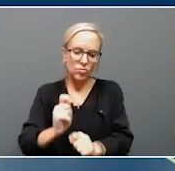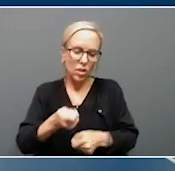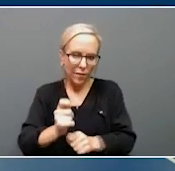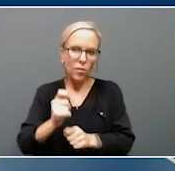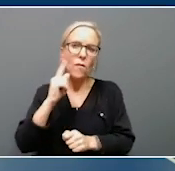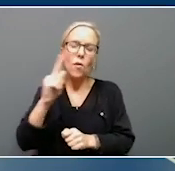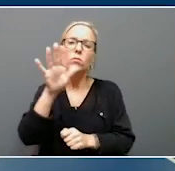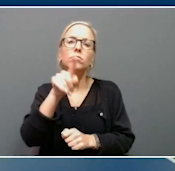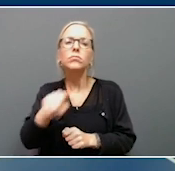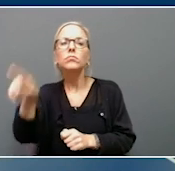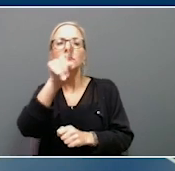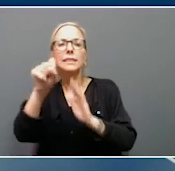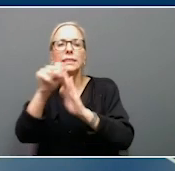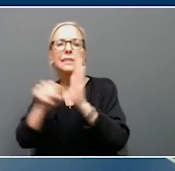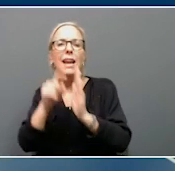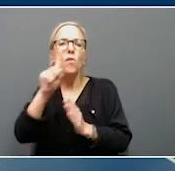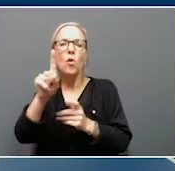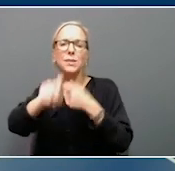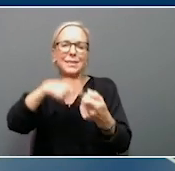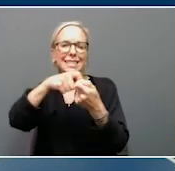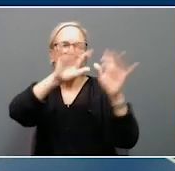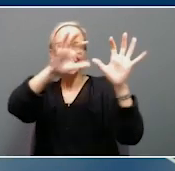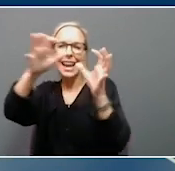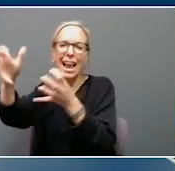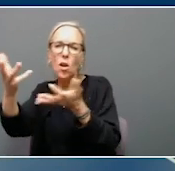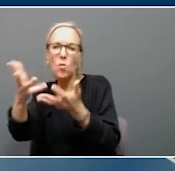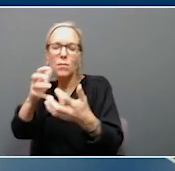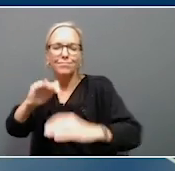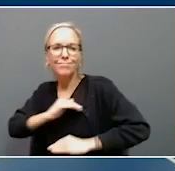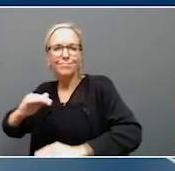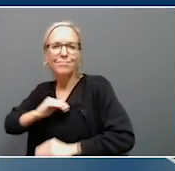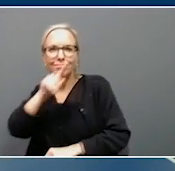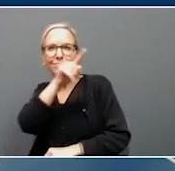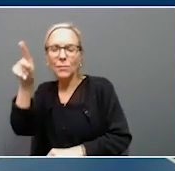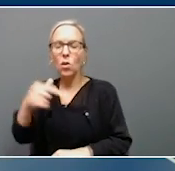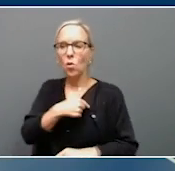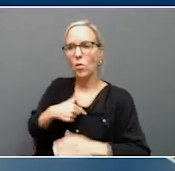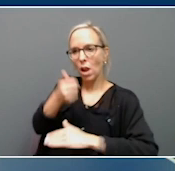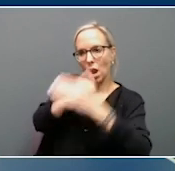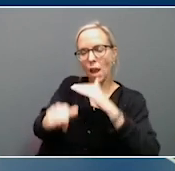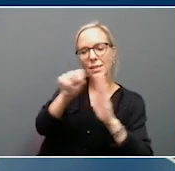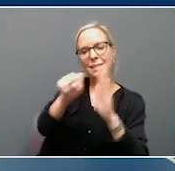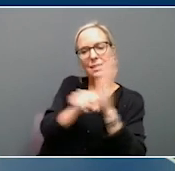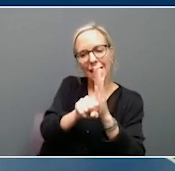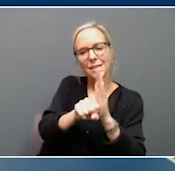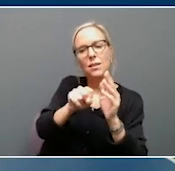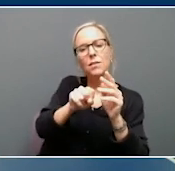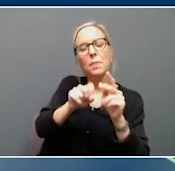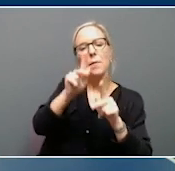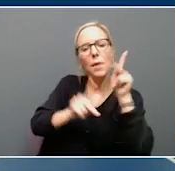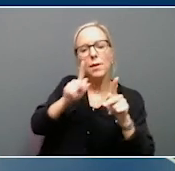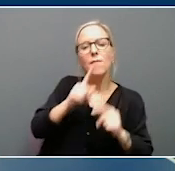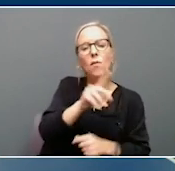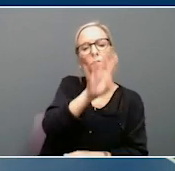its categories of population. We fall within the states with a population of 4 to 6 million, and